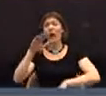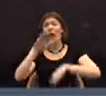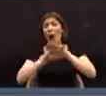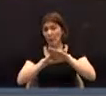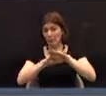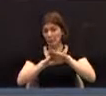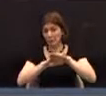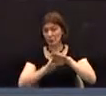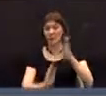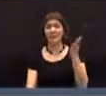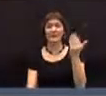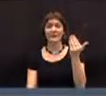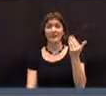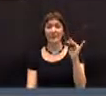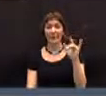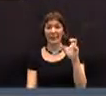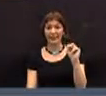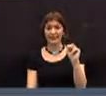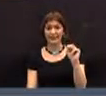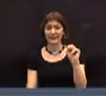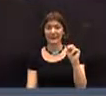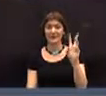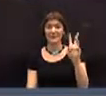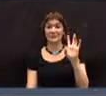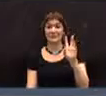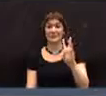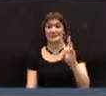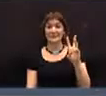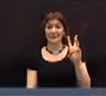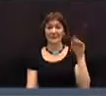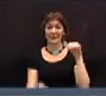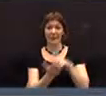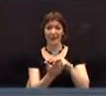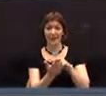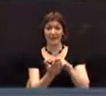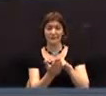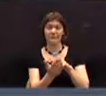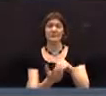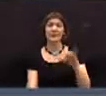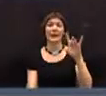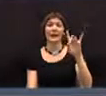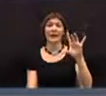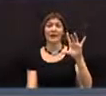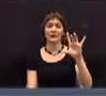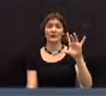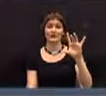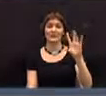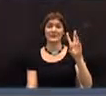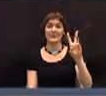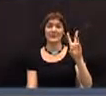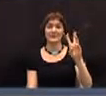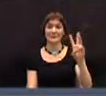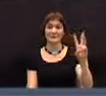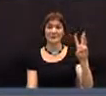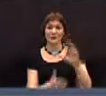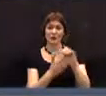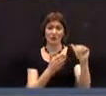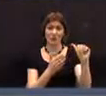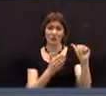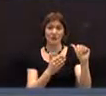not to exceed $15,666,866.